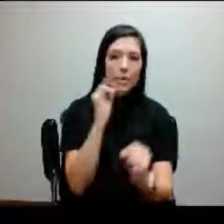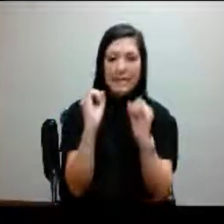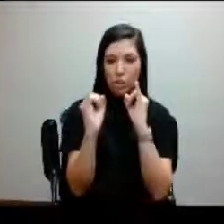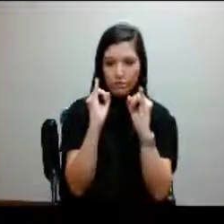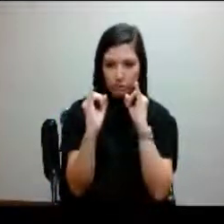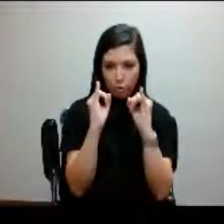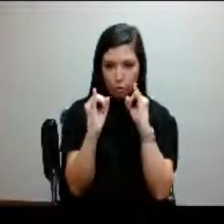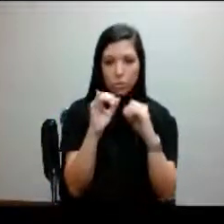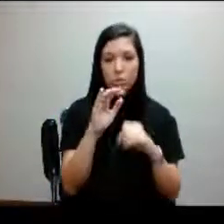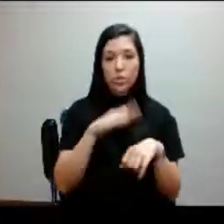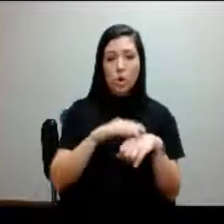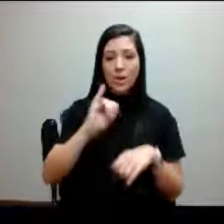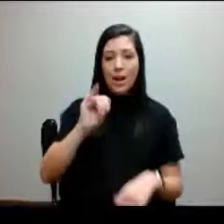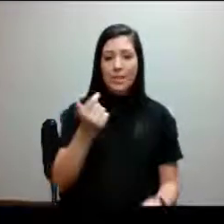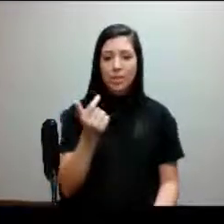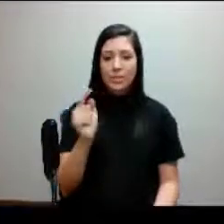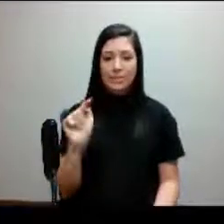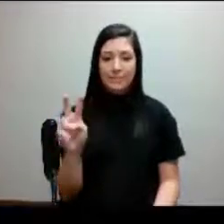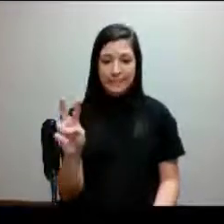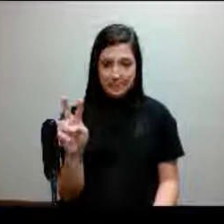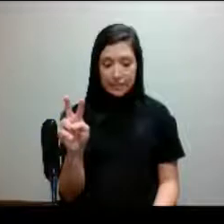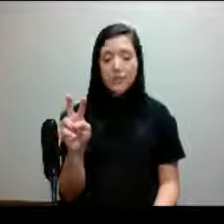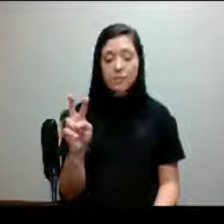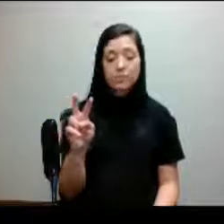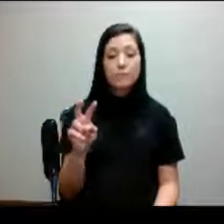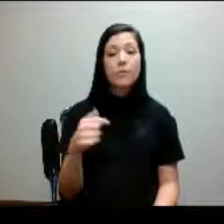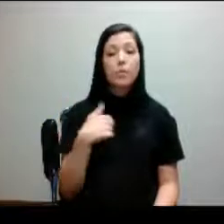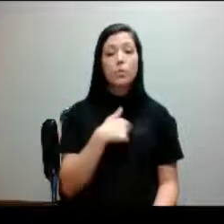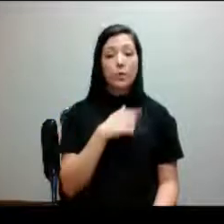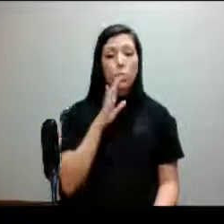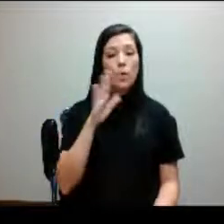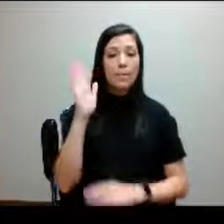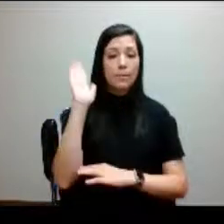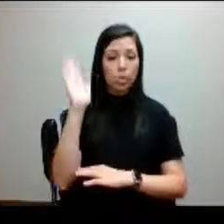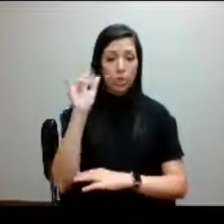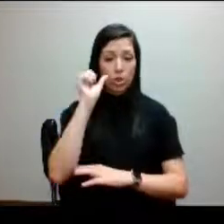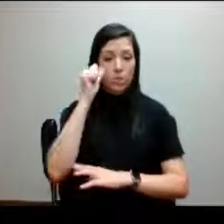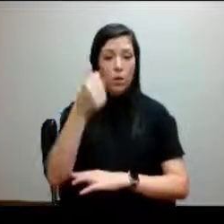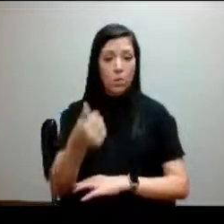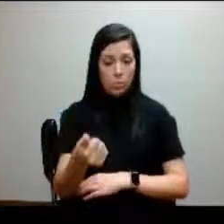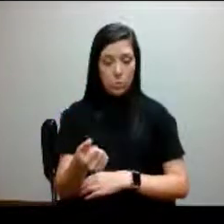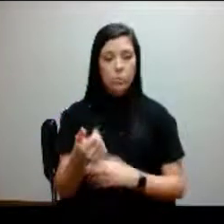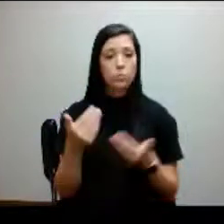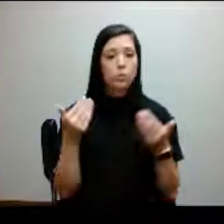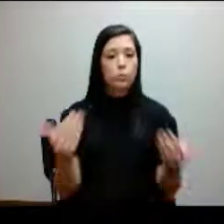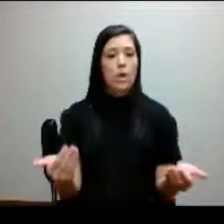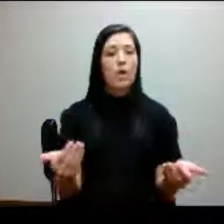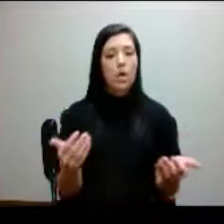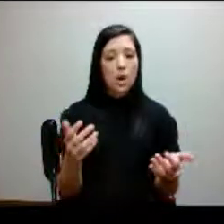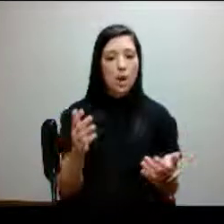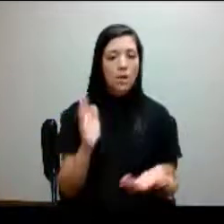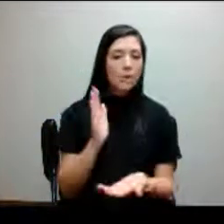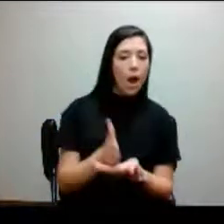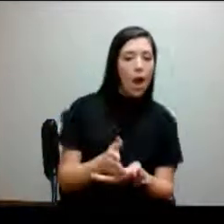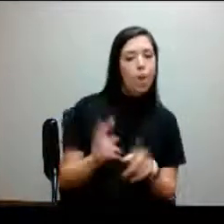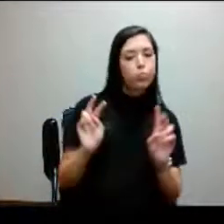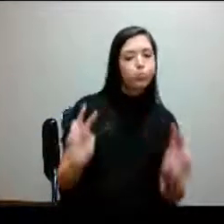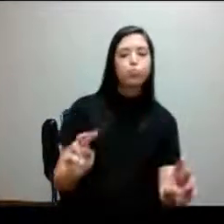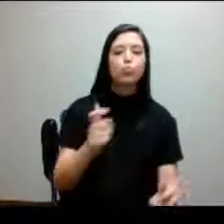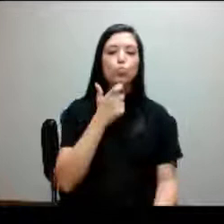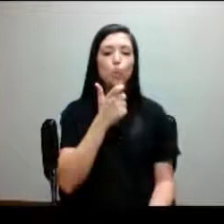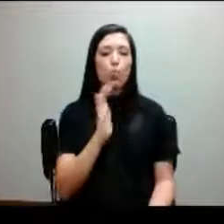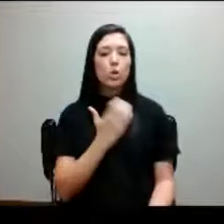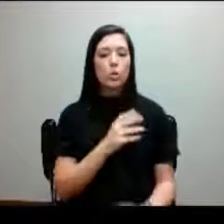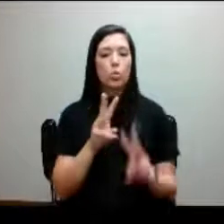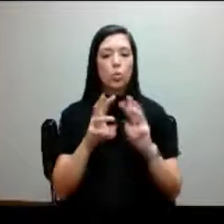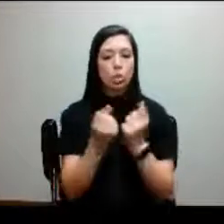Network IGTV. We will be doing a presentation on tomorrow. So make sure you have a stop by our, our workshop to